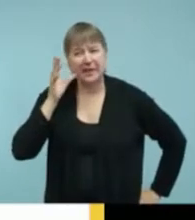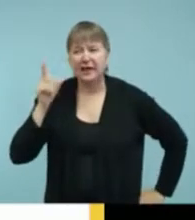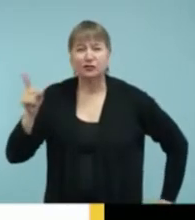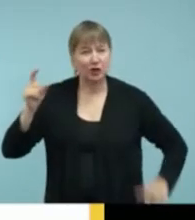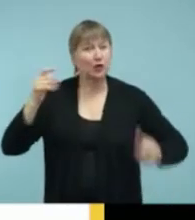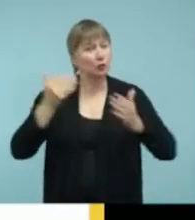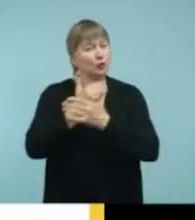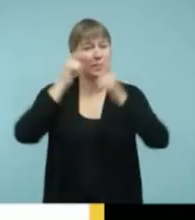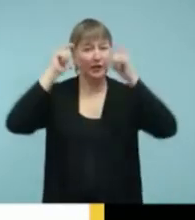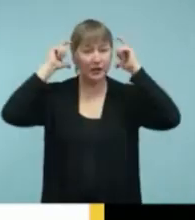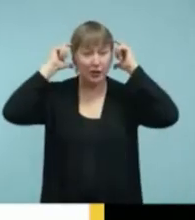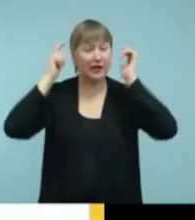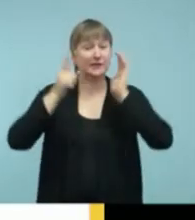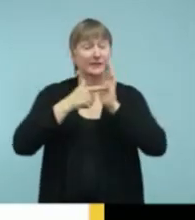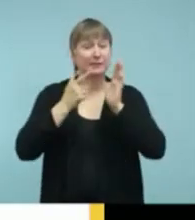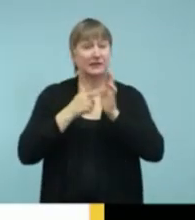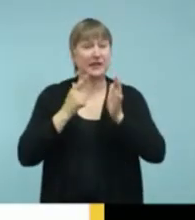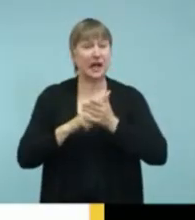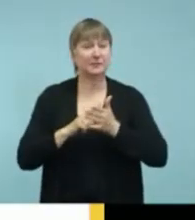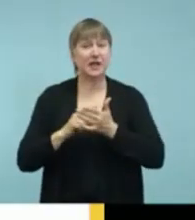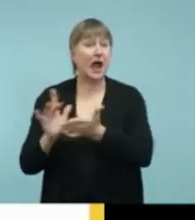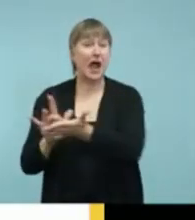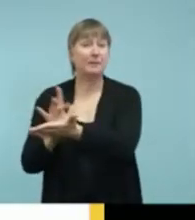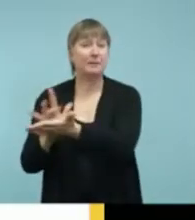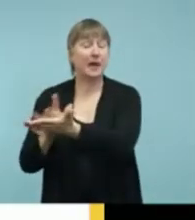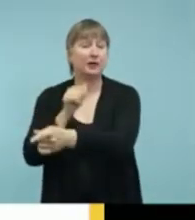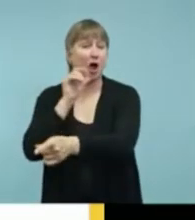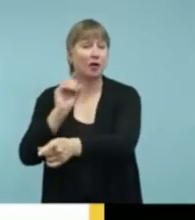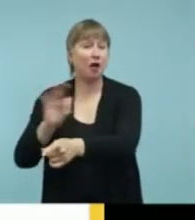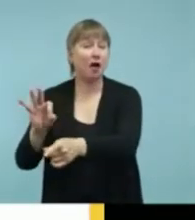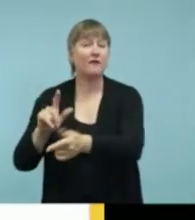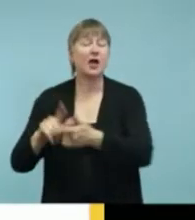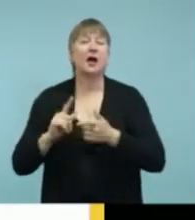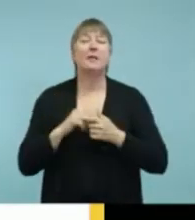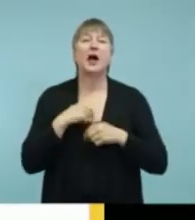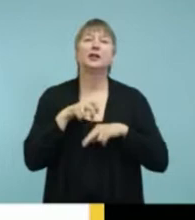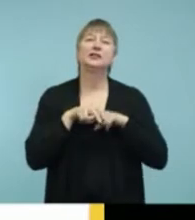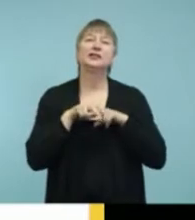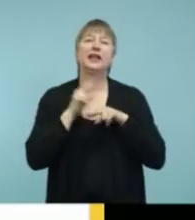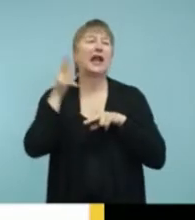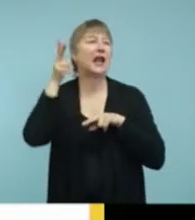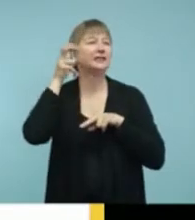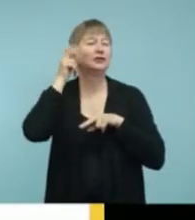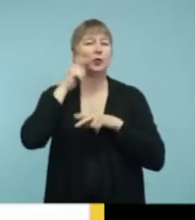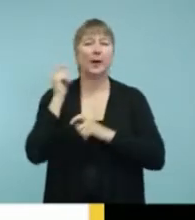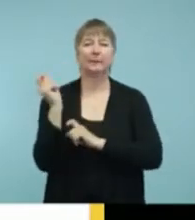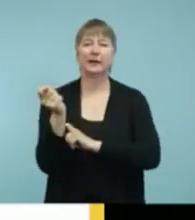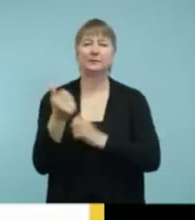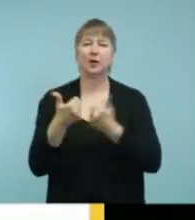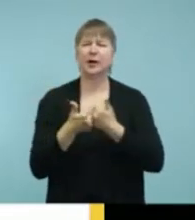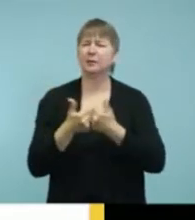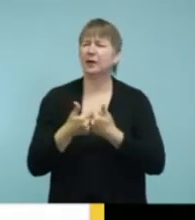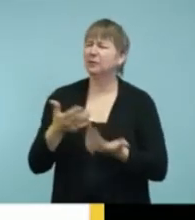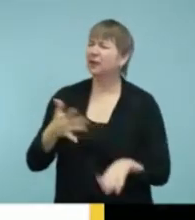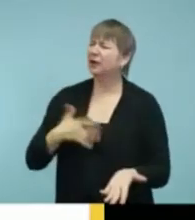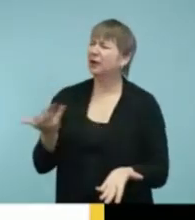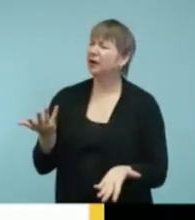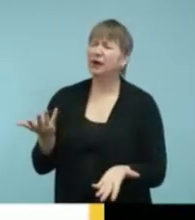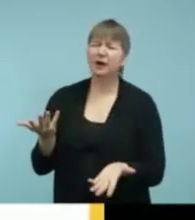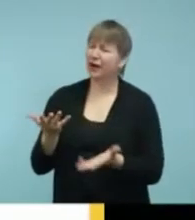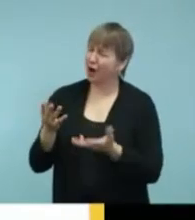her iPad and she's listening to a baseball game or something. So, I've had to get on her case a couple of times.